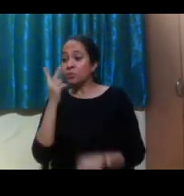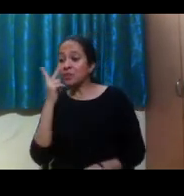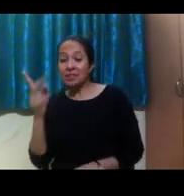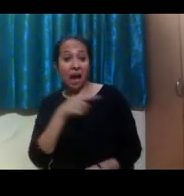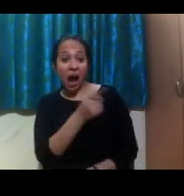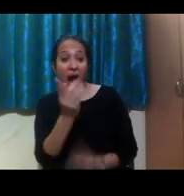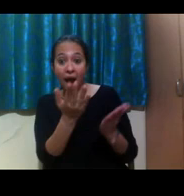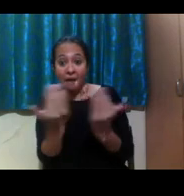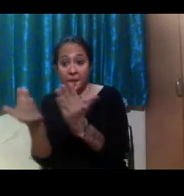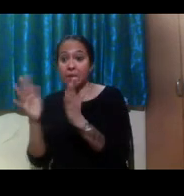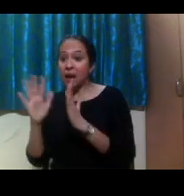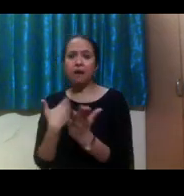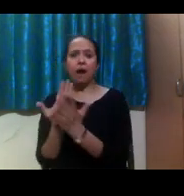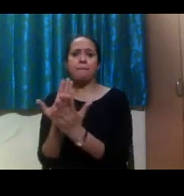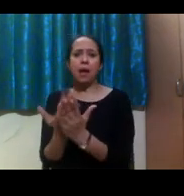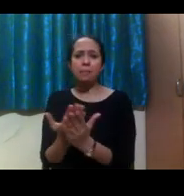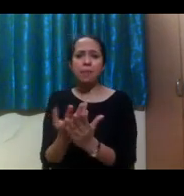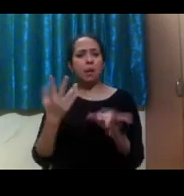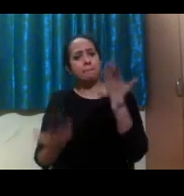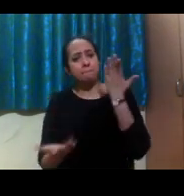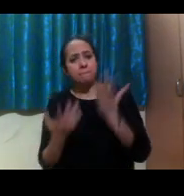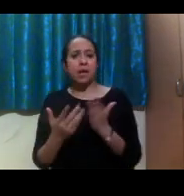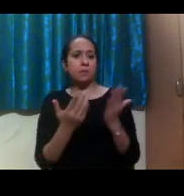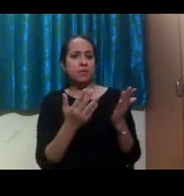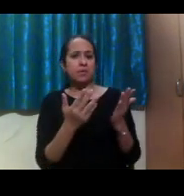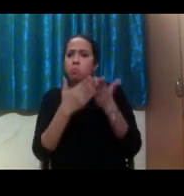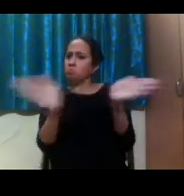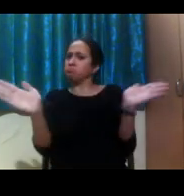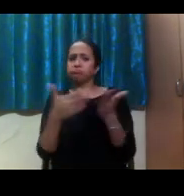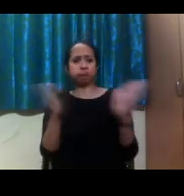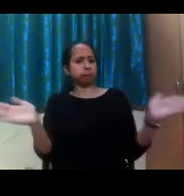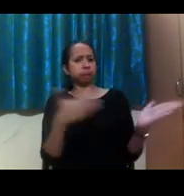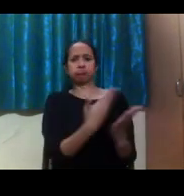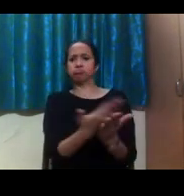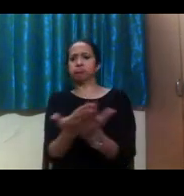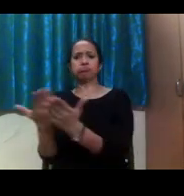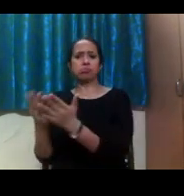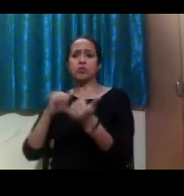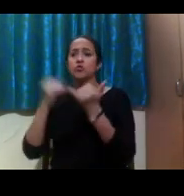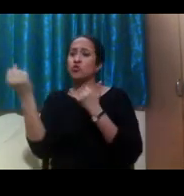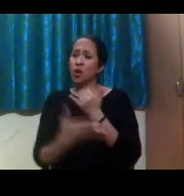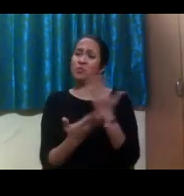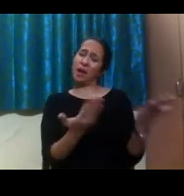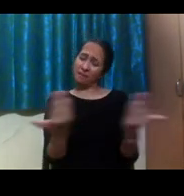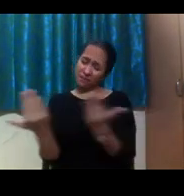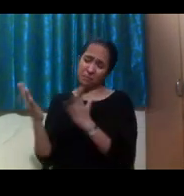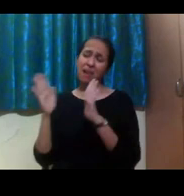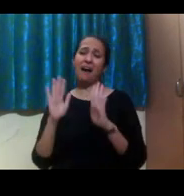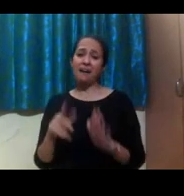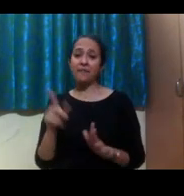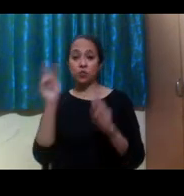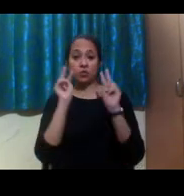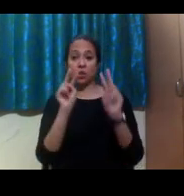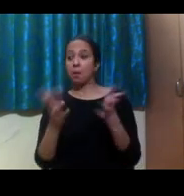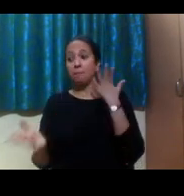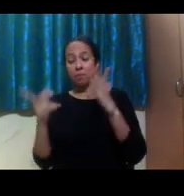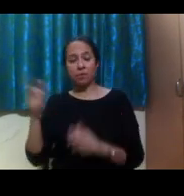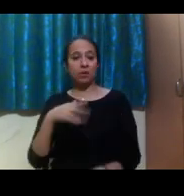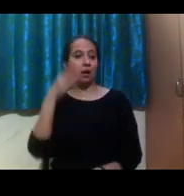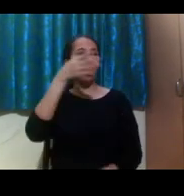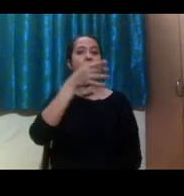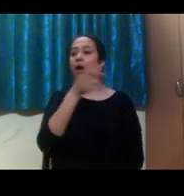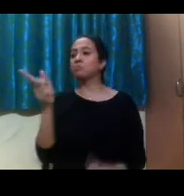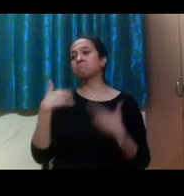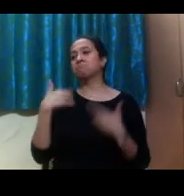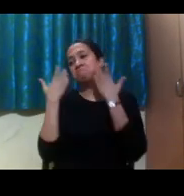um, so many people that's applied. And so, um, definitely search for different scholarships related to your disability because you might be surprised on what's out there that can provide